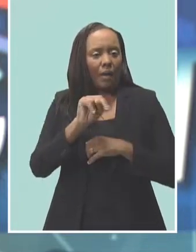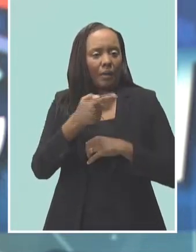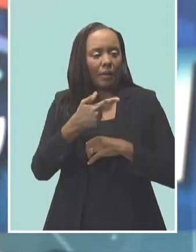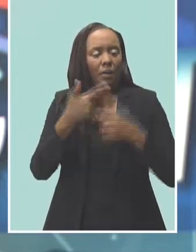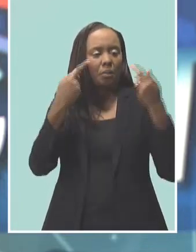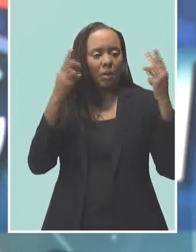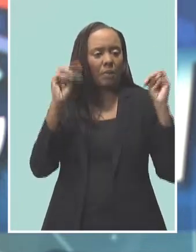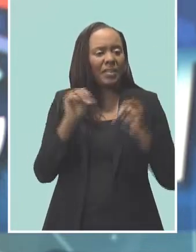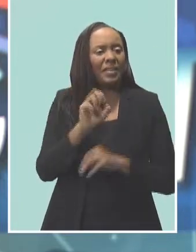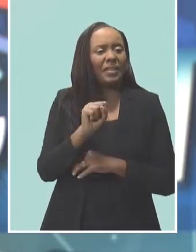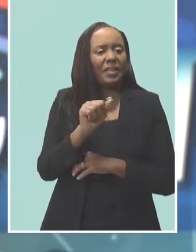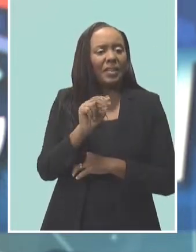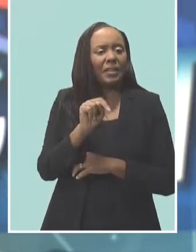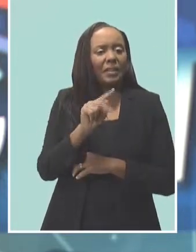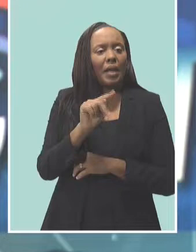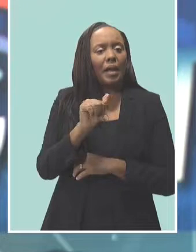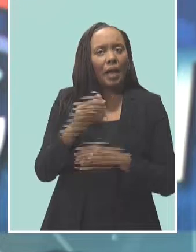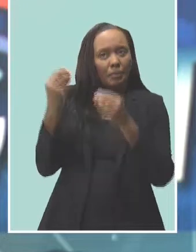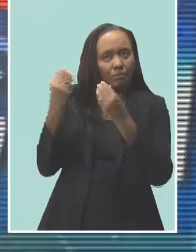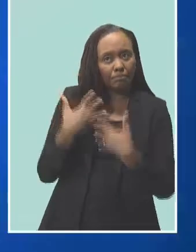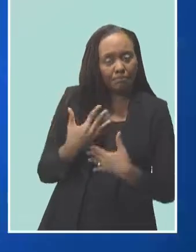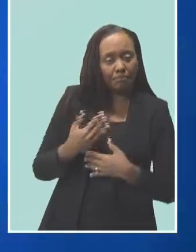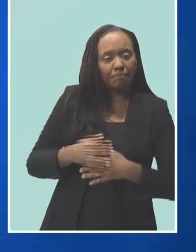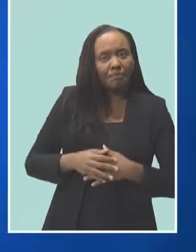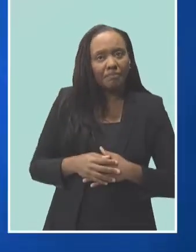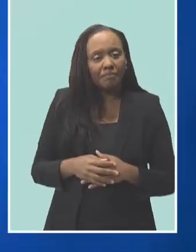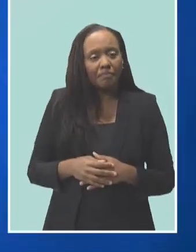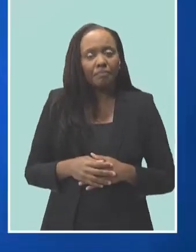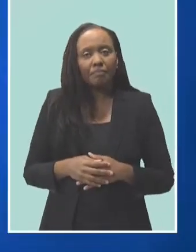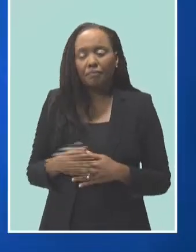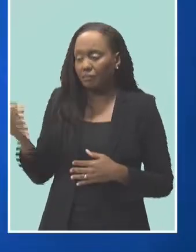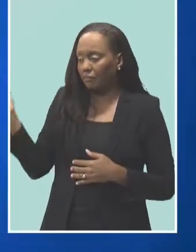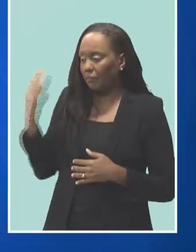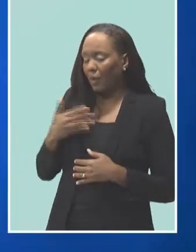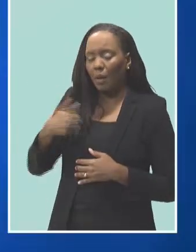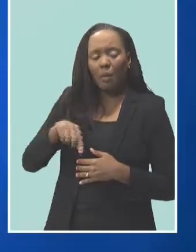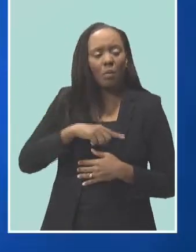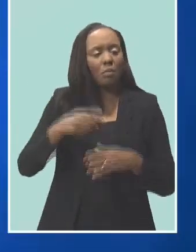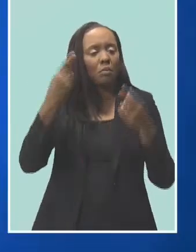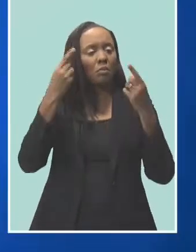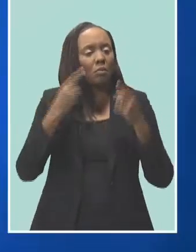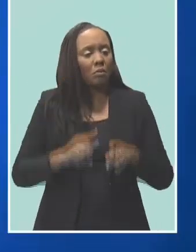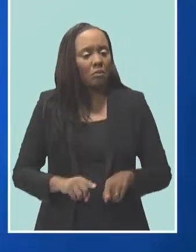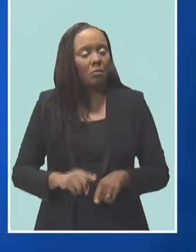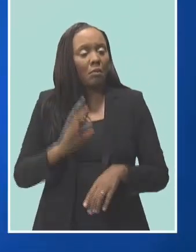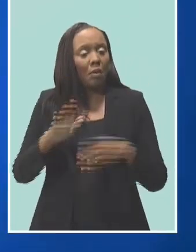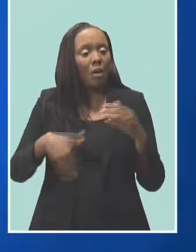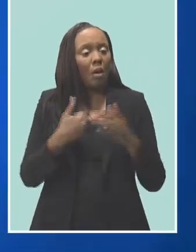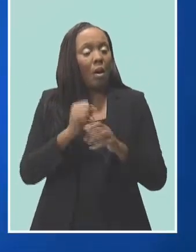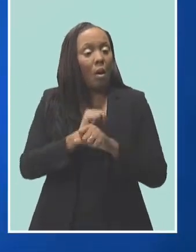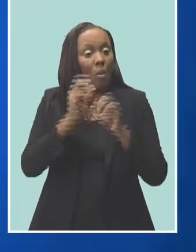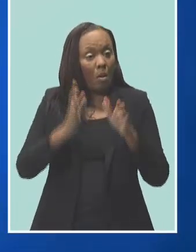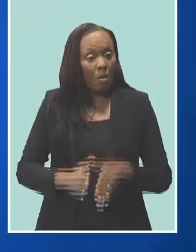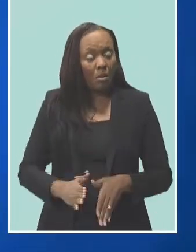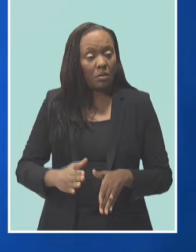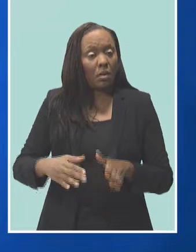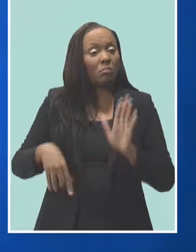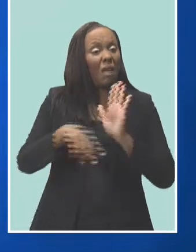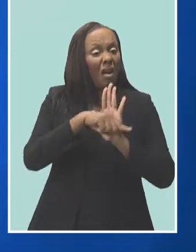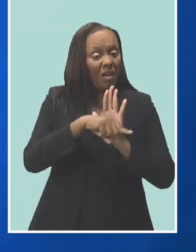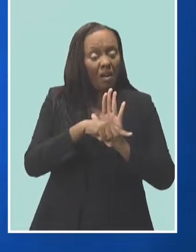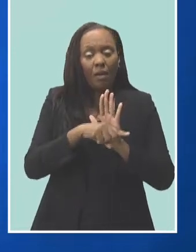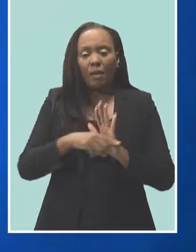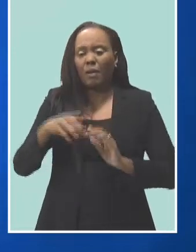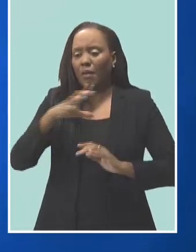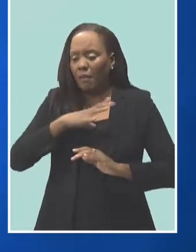into the key outcomes. We agreed that all workers who tested negative and who have been assessed and cleared by the Ministry of Health and